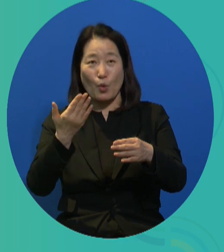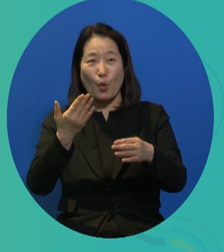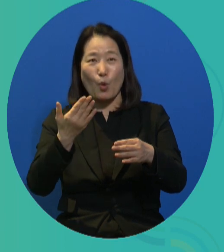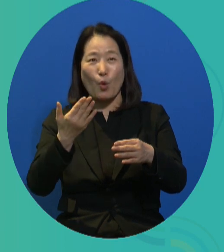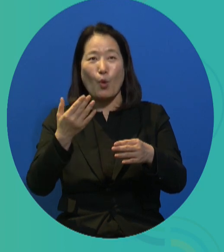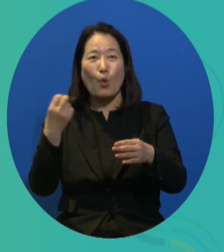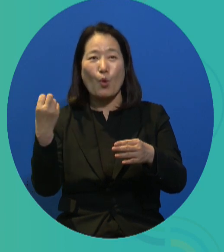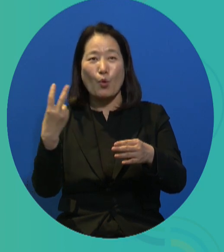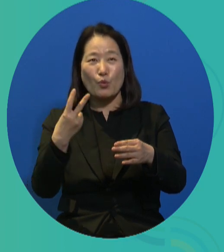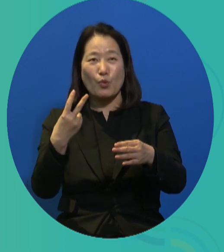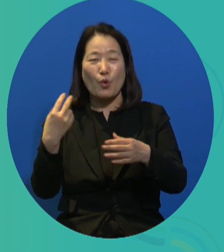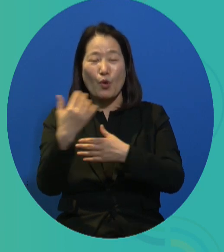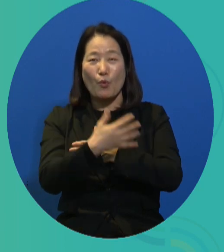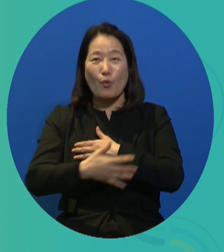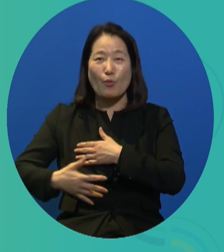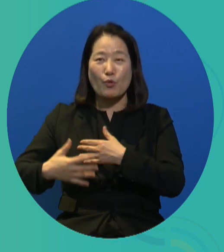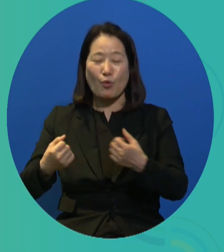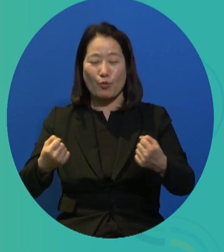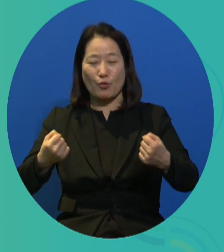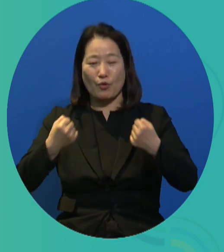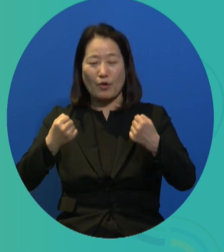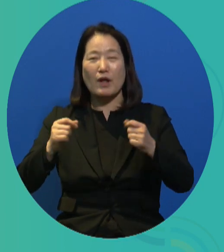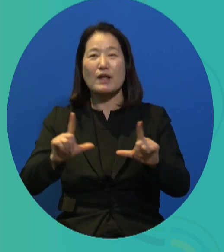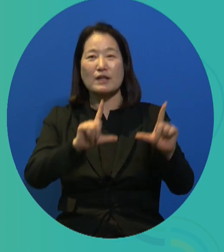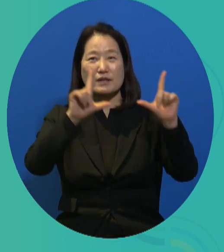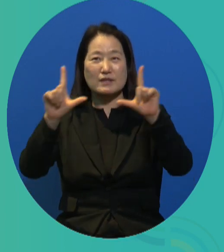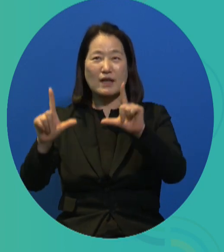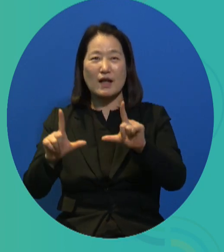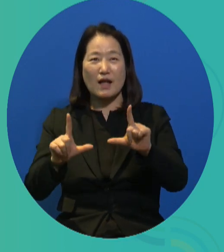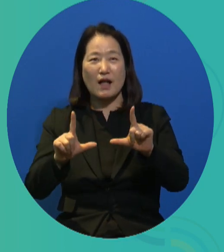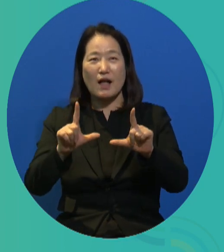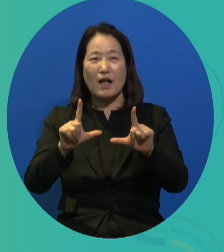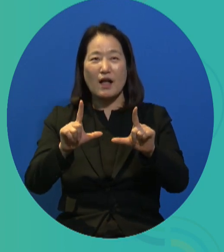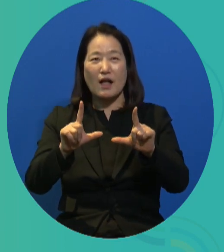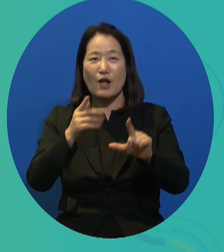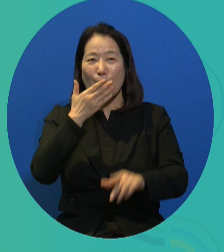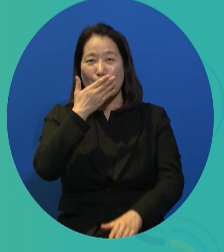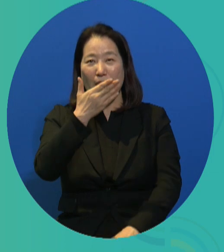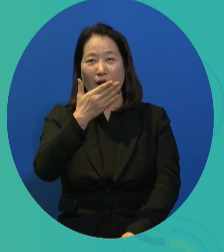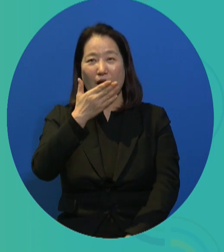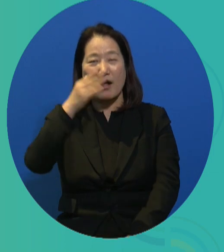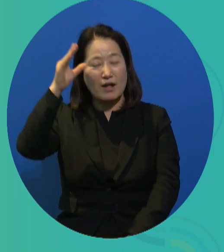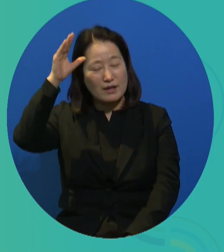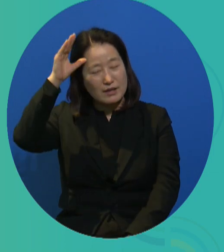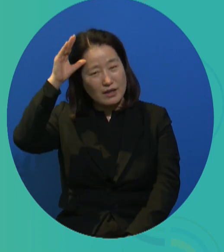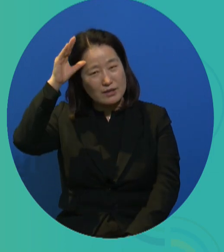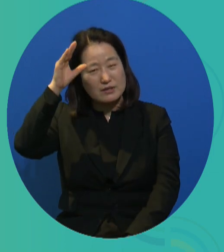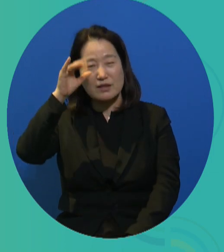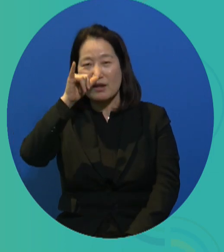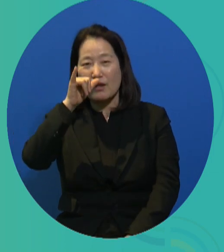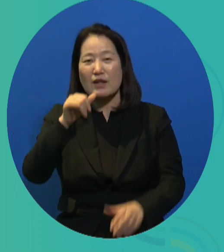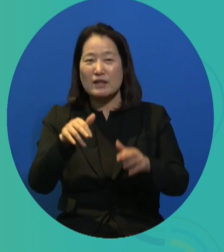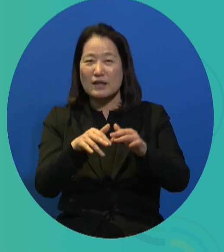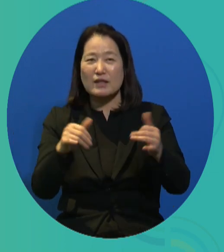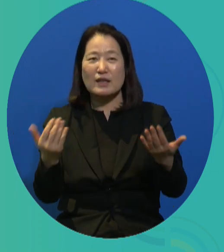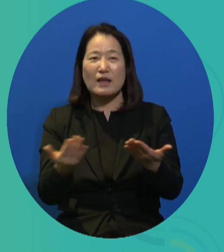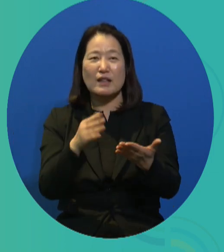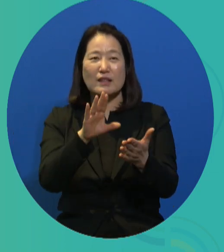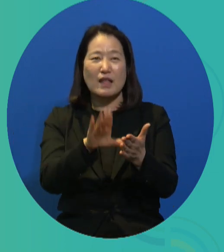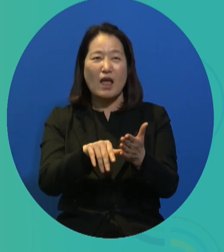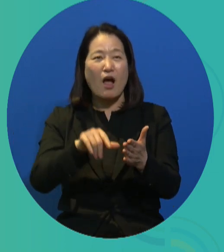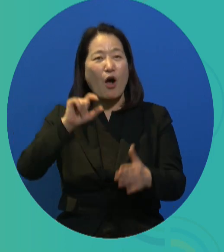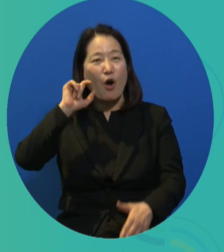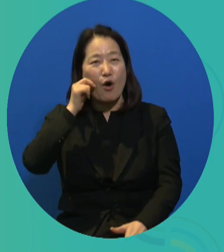productive and positive members of society. And that would allow for them to be even healthier in the future. course, there are some challenges